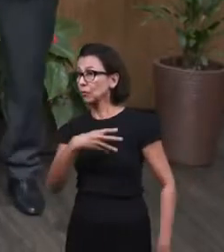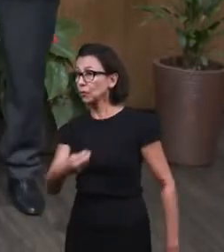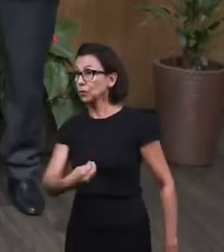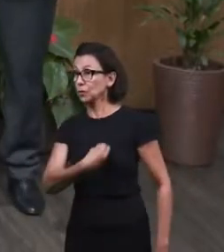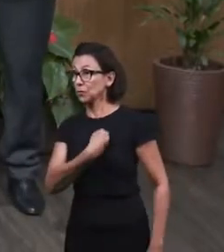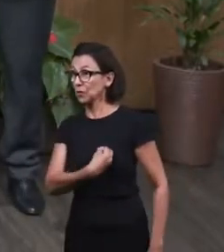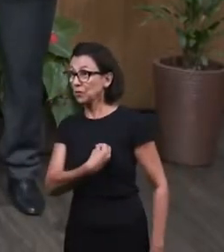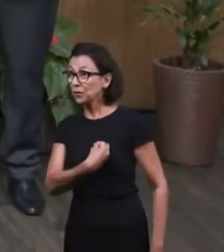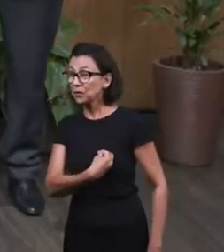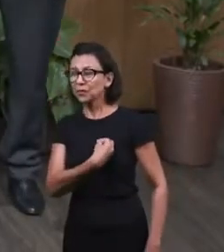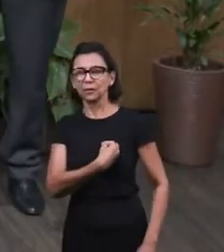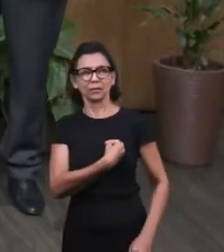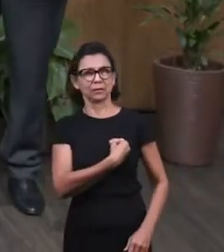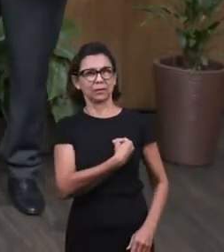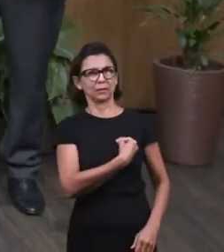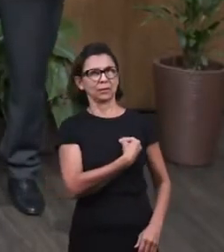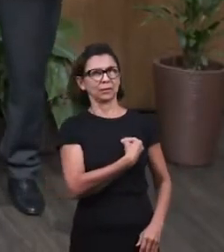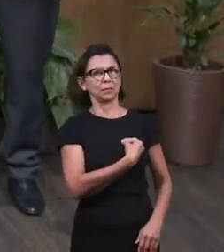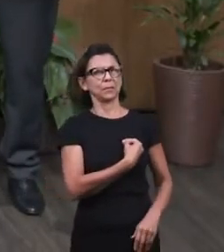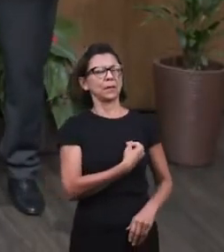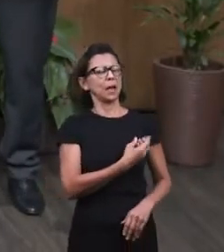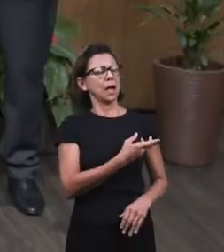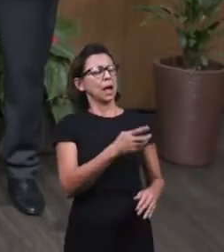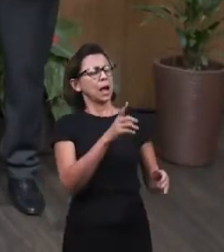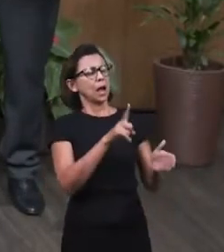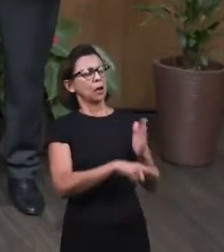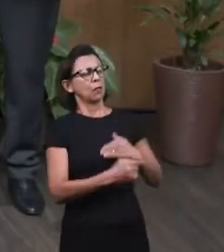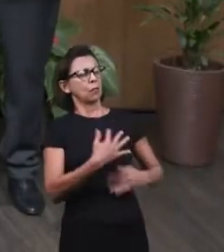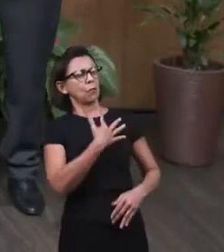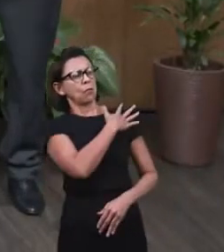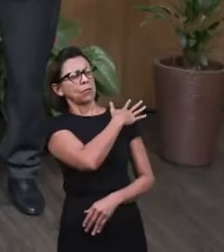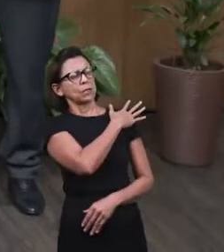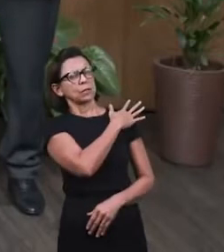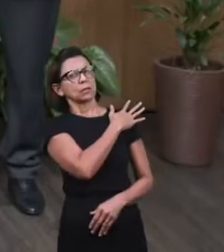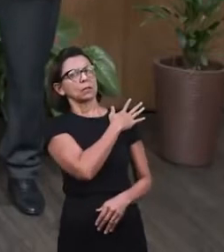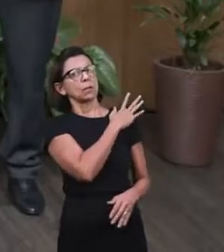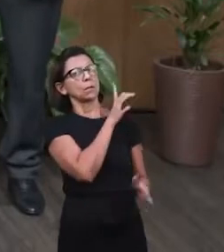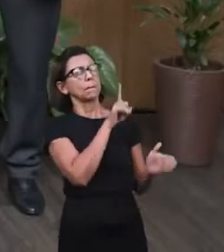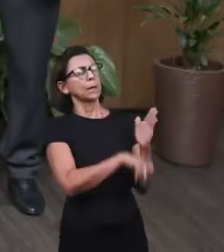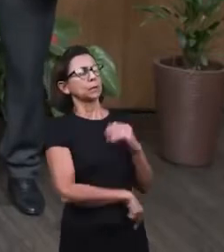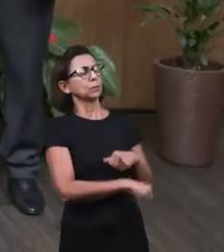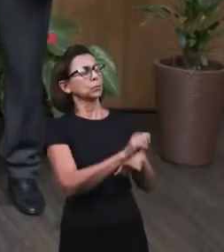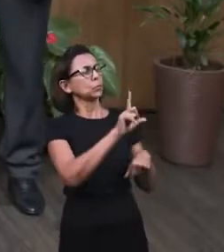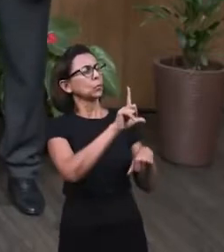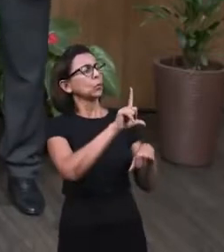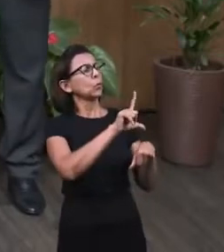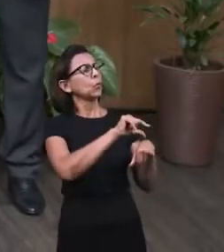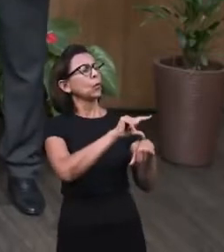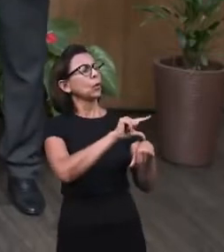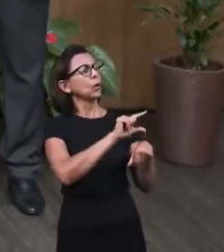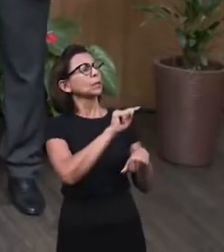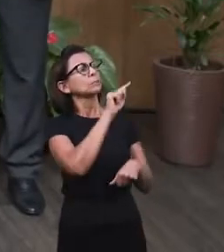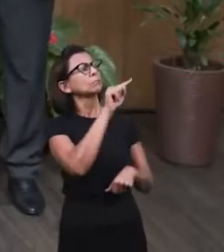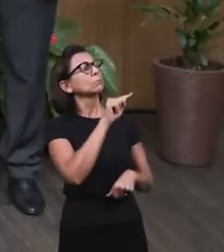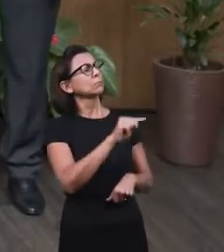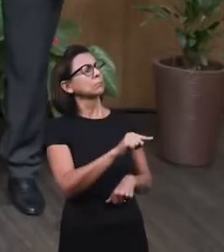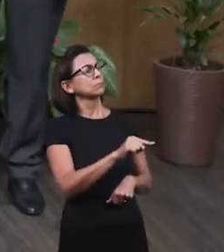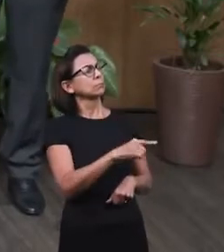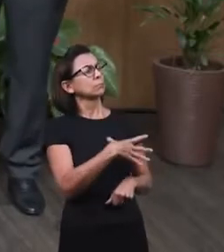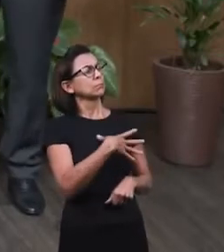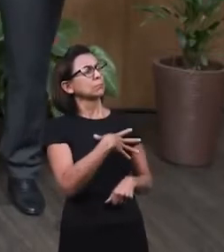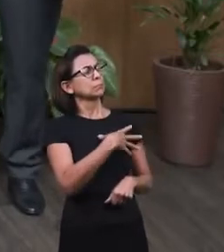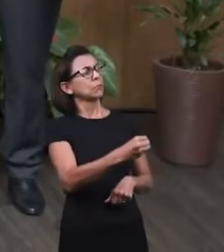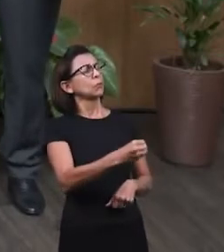his house, he asked, listen, what time, what was the hour that my son, my son who was